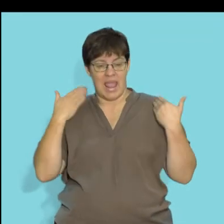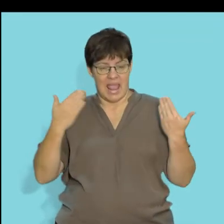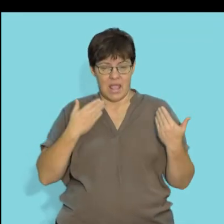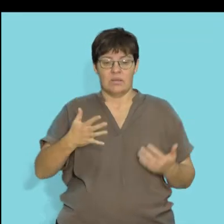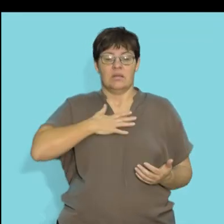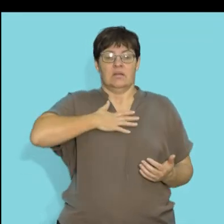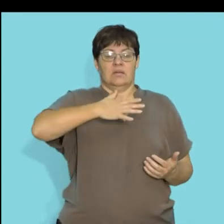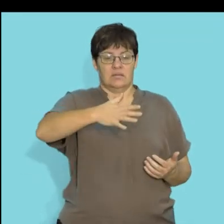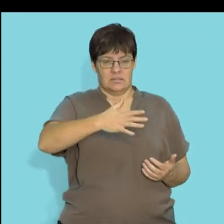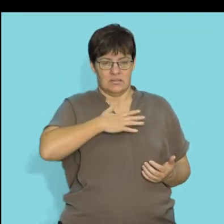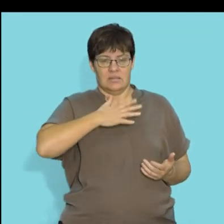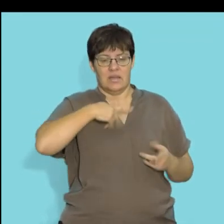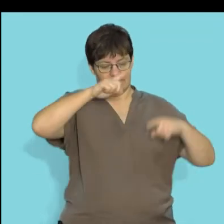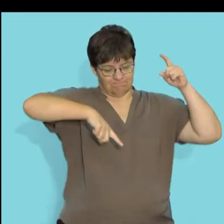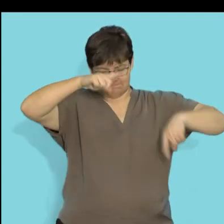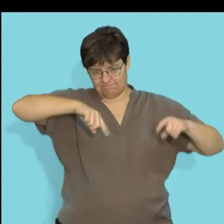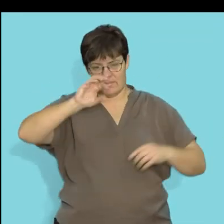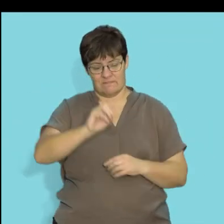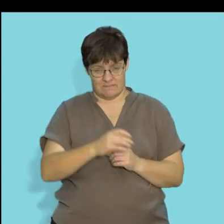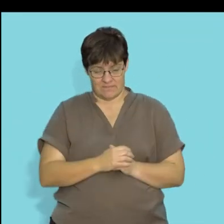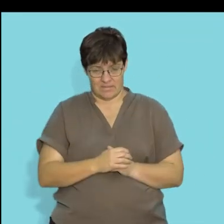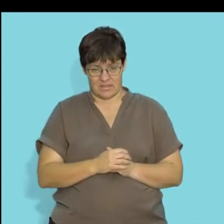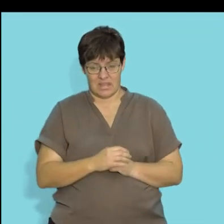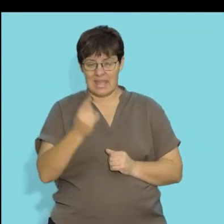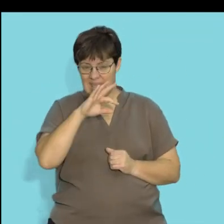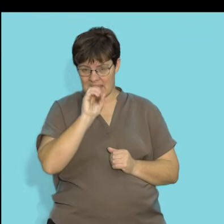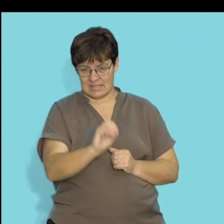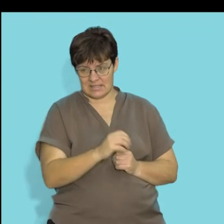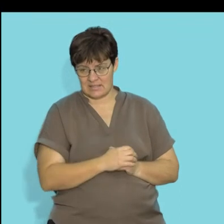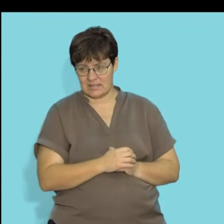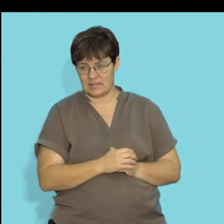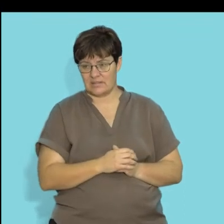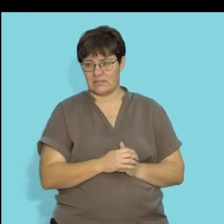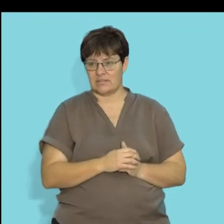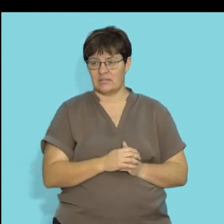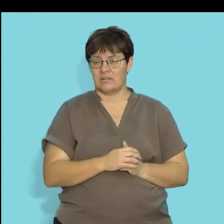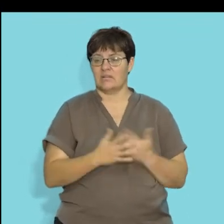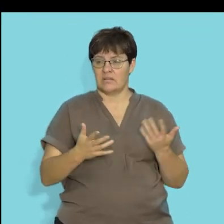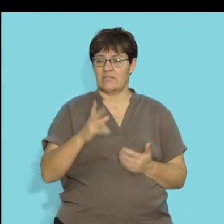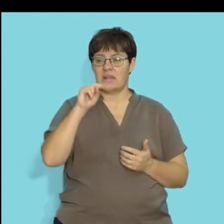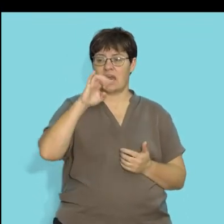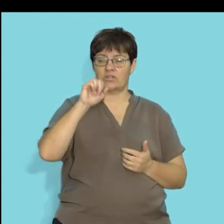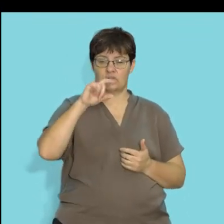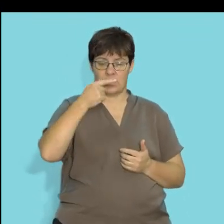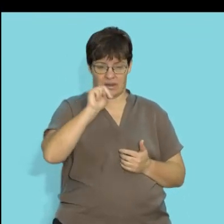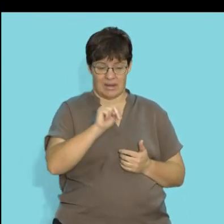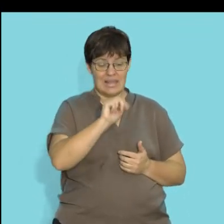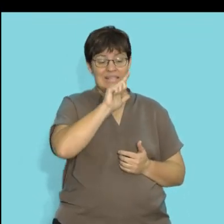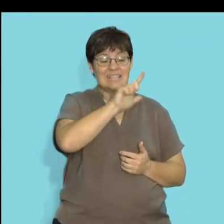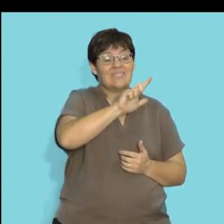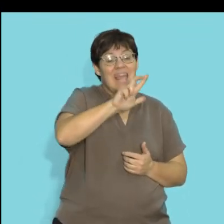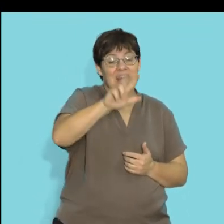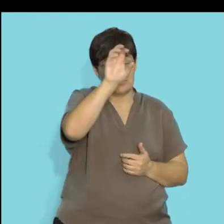inhale consists of different components and these all influence life forms. So air is made up of